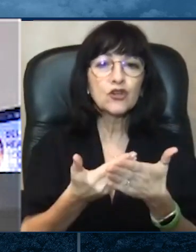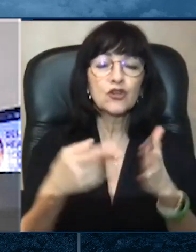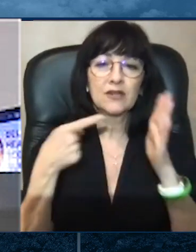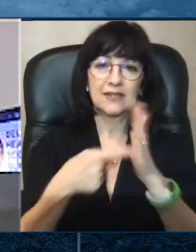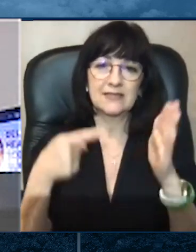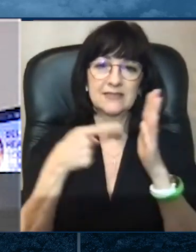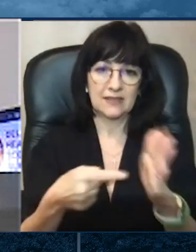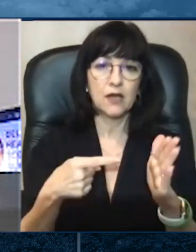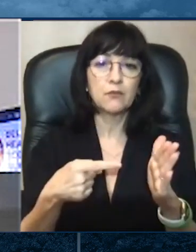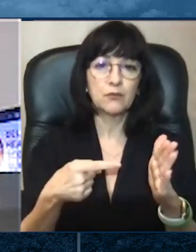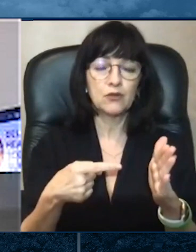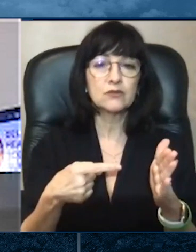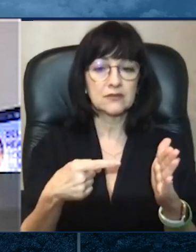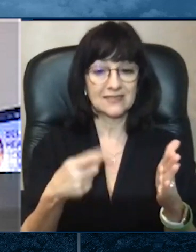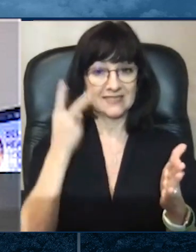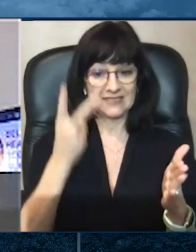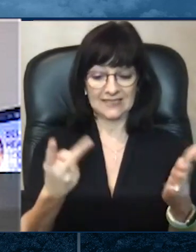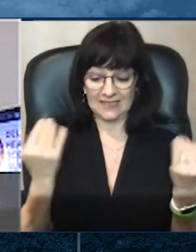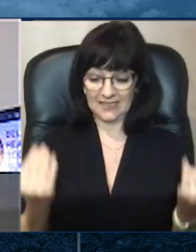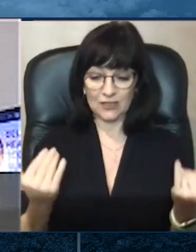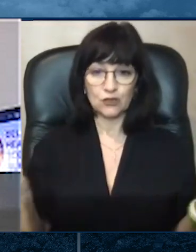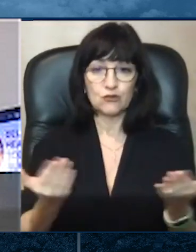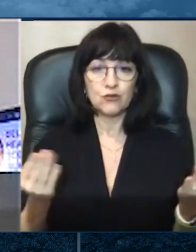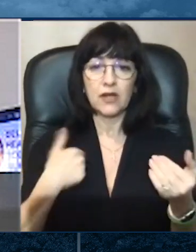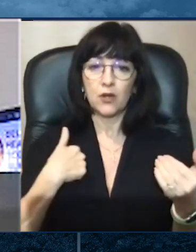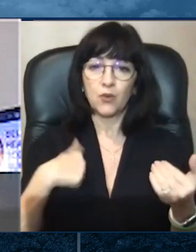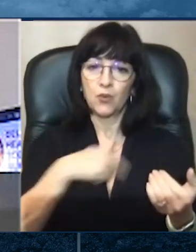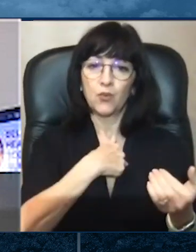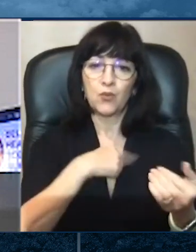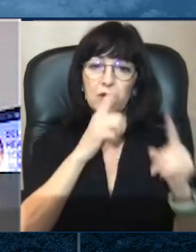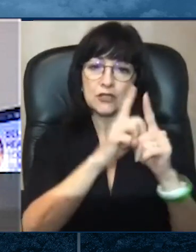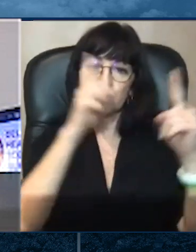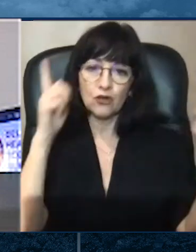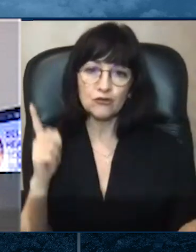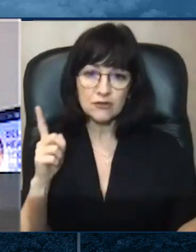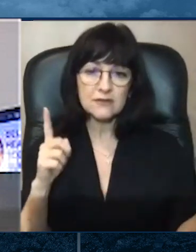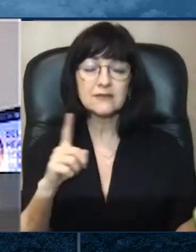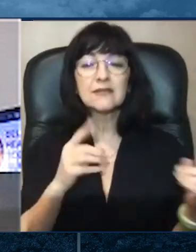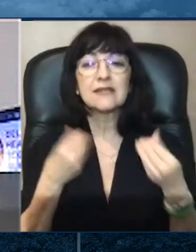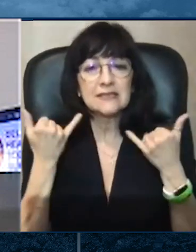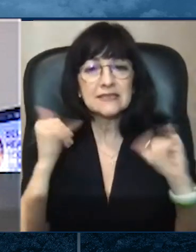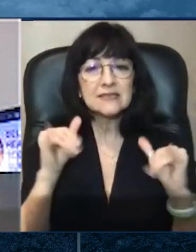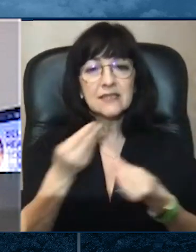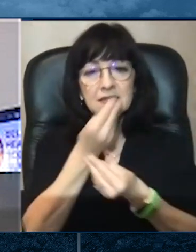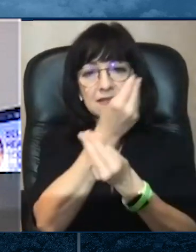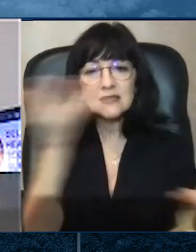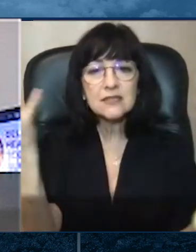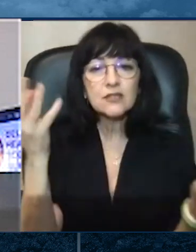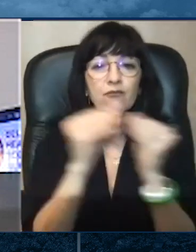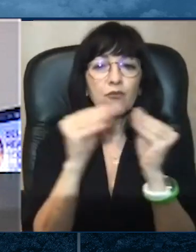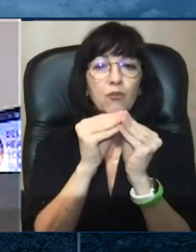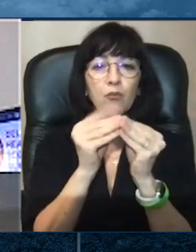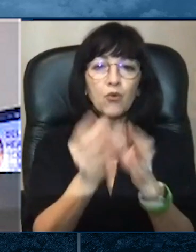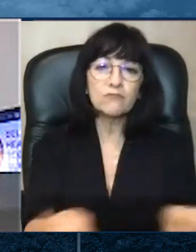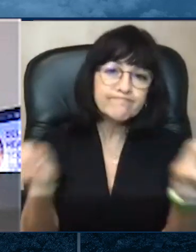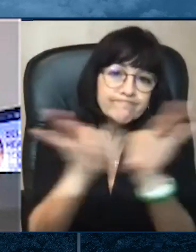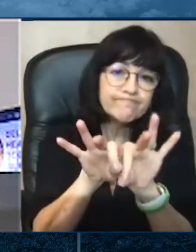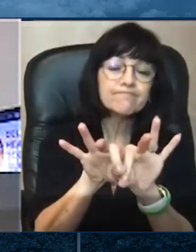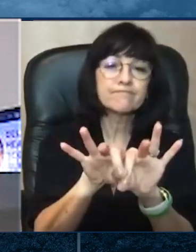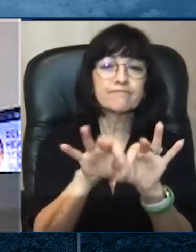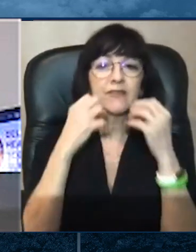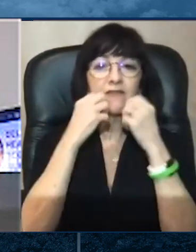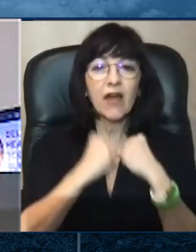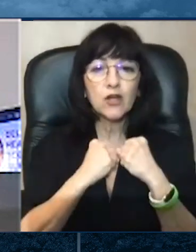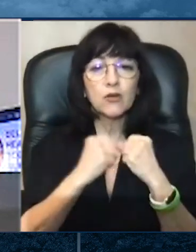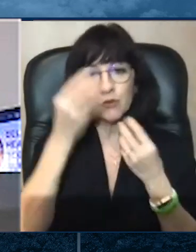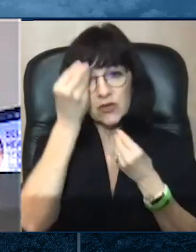information in our new world under COVID-19. Before I share a few numbers about the spread of coronavirus in Delaware,